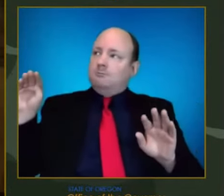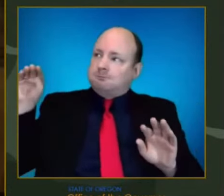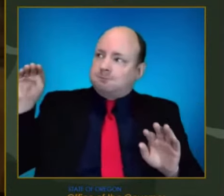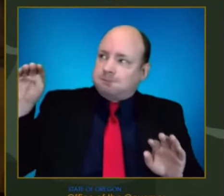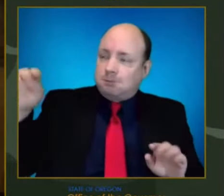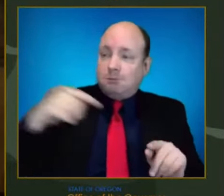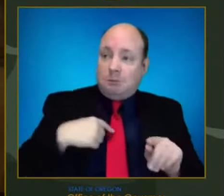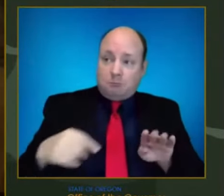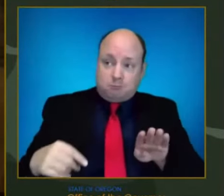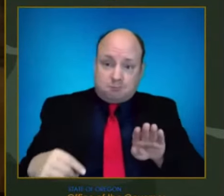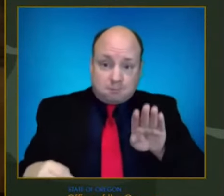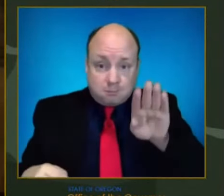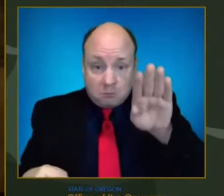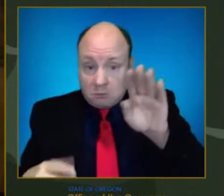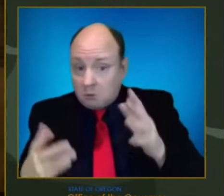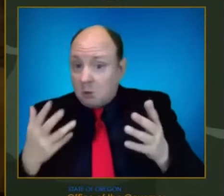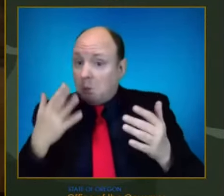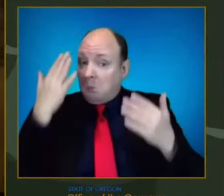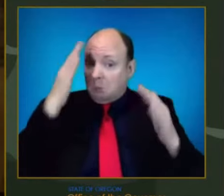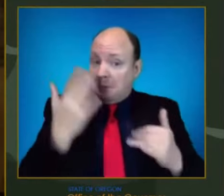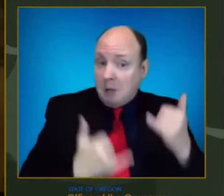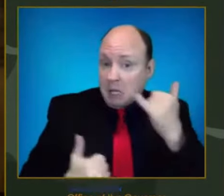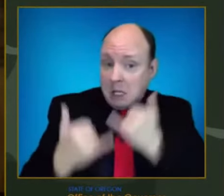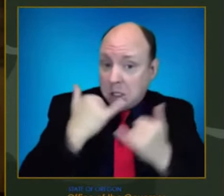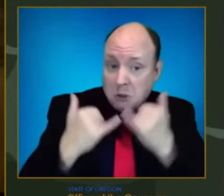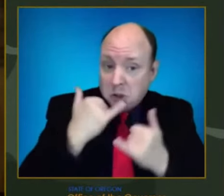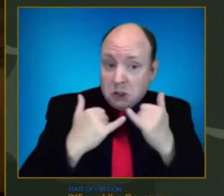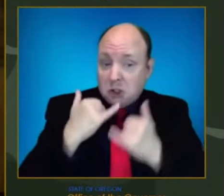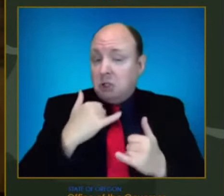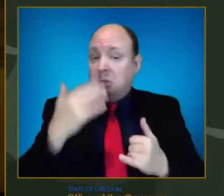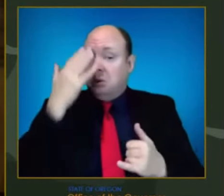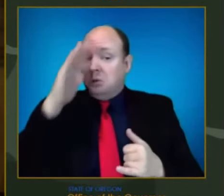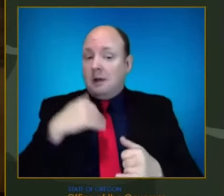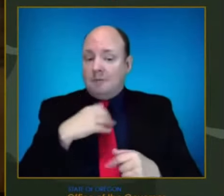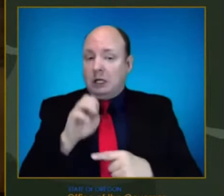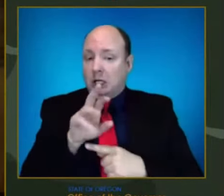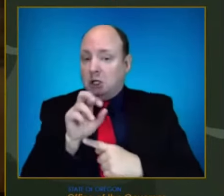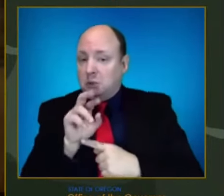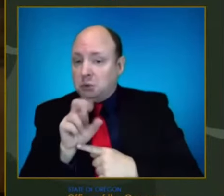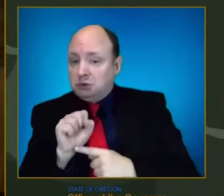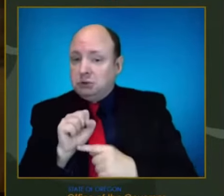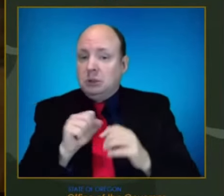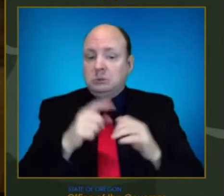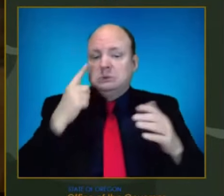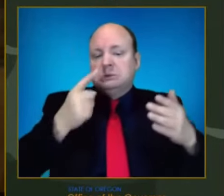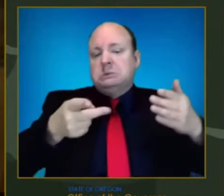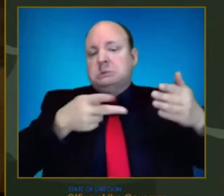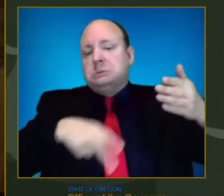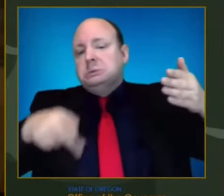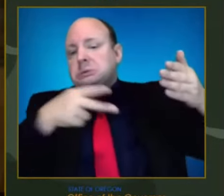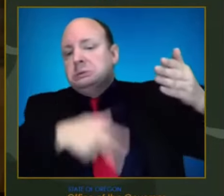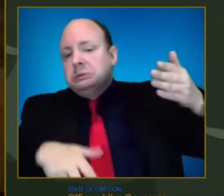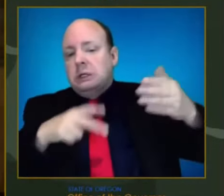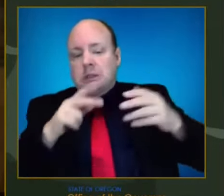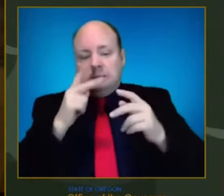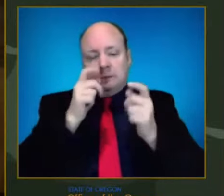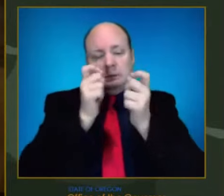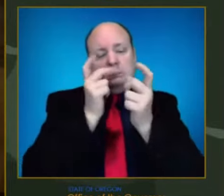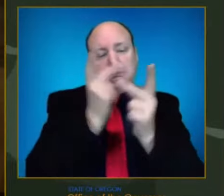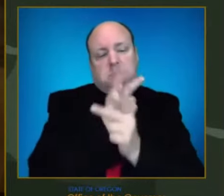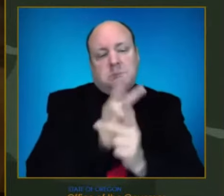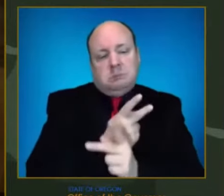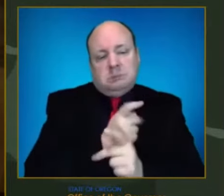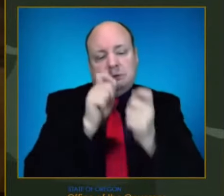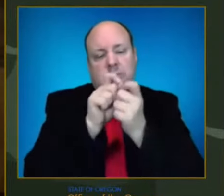and more narrow over the next week or two as we as we more closely refine that hospitalization rate. That's the key point here is, you know, how